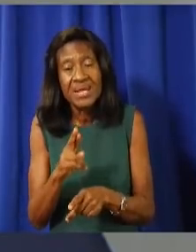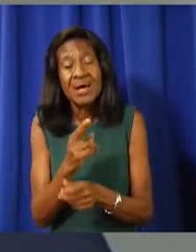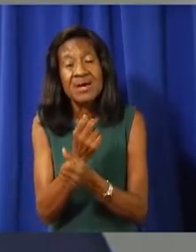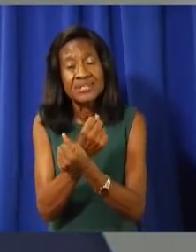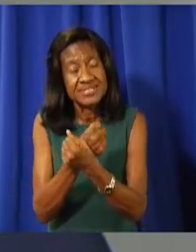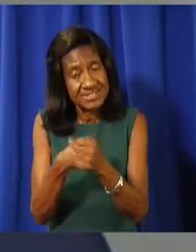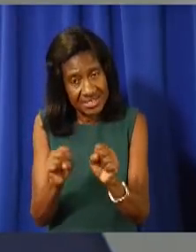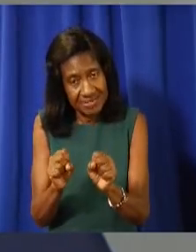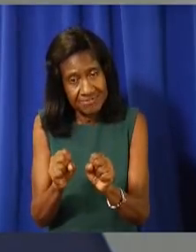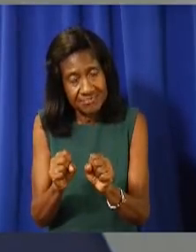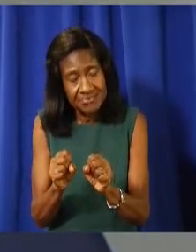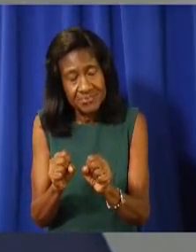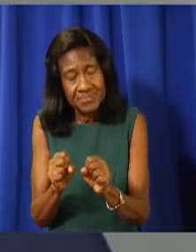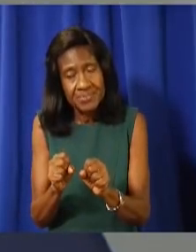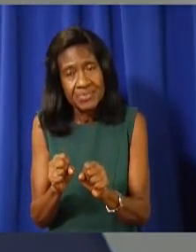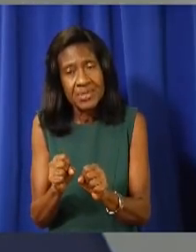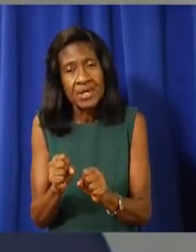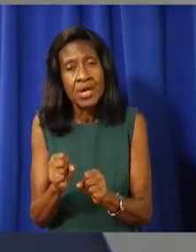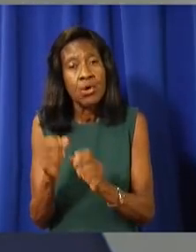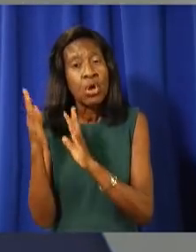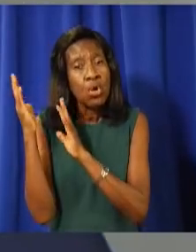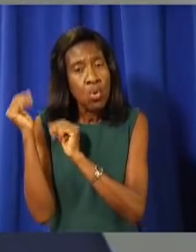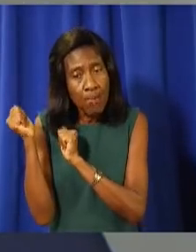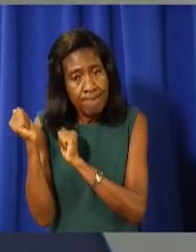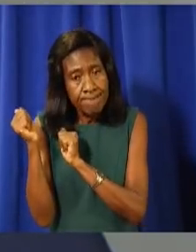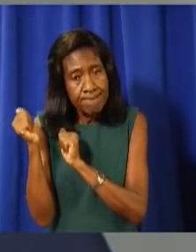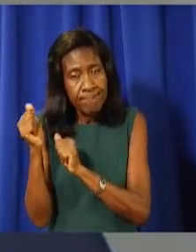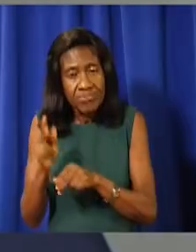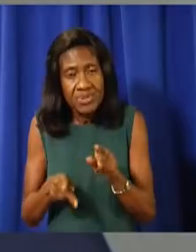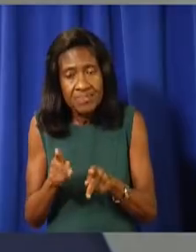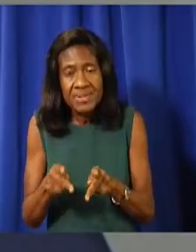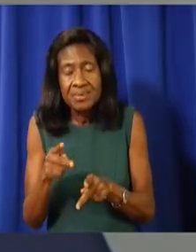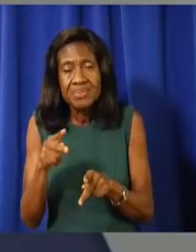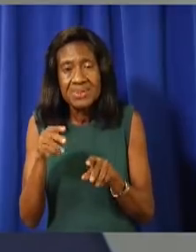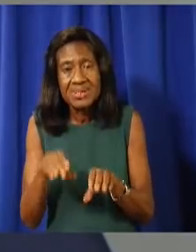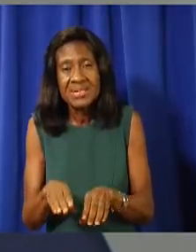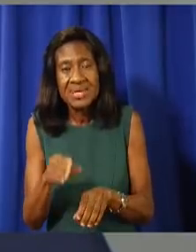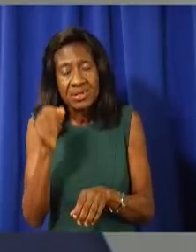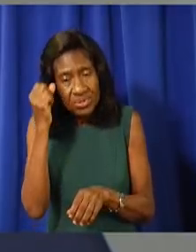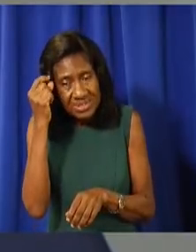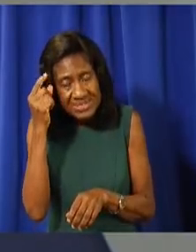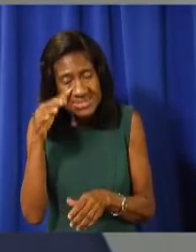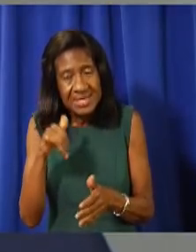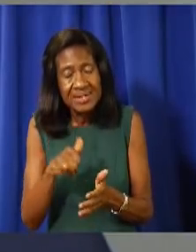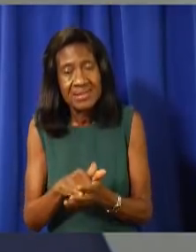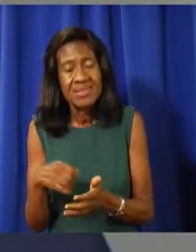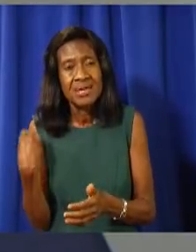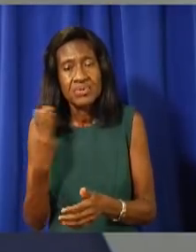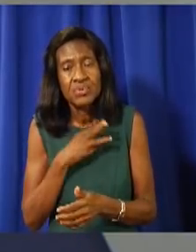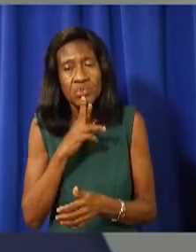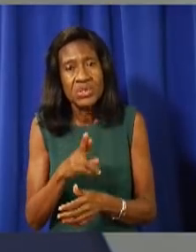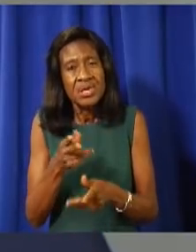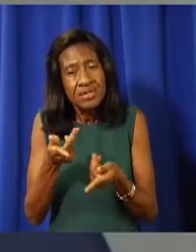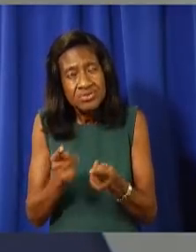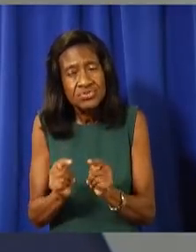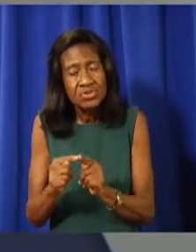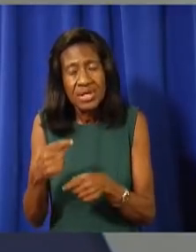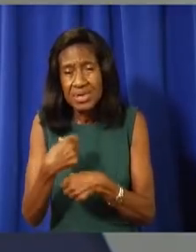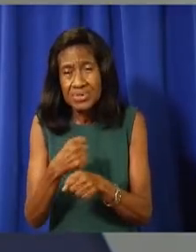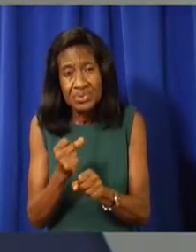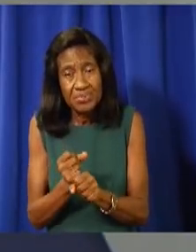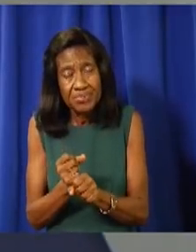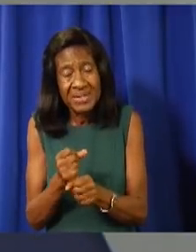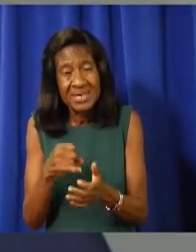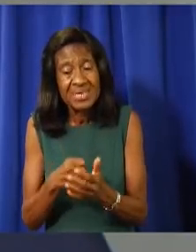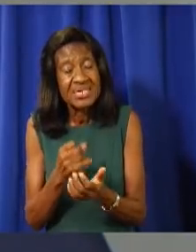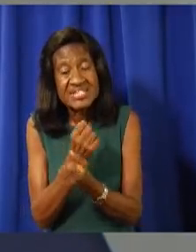and reassurance to the public that we are committed to following the safest and most prudent approach to a safe reopening.